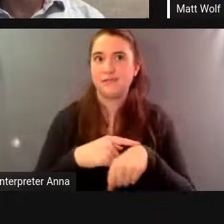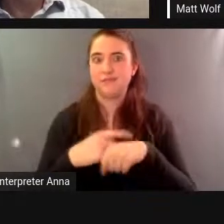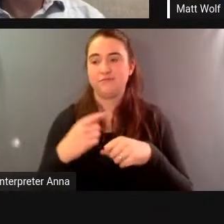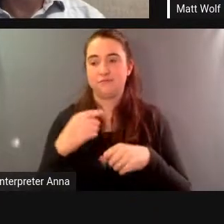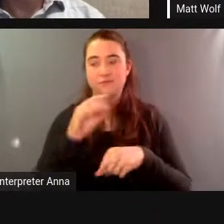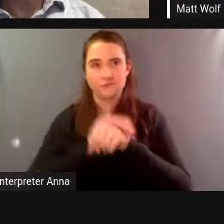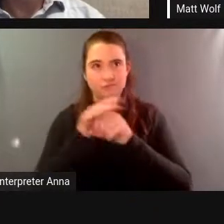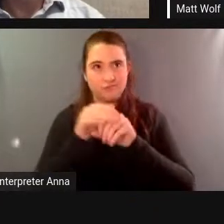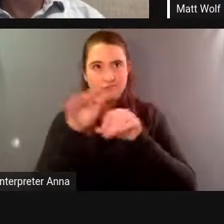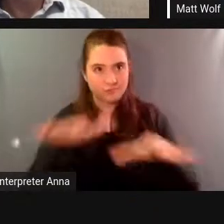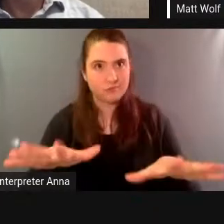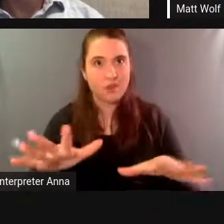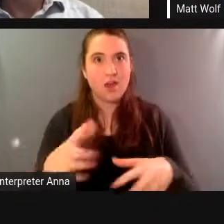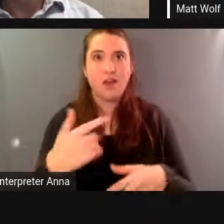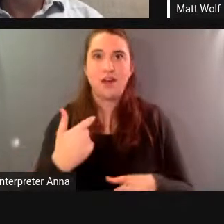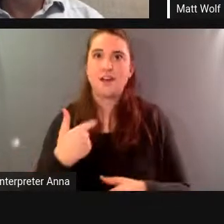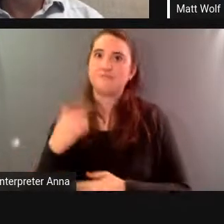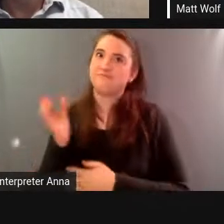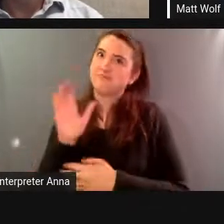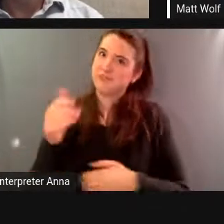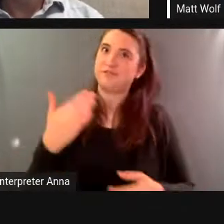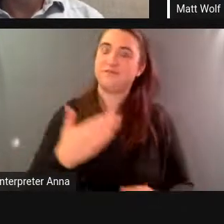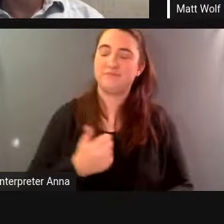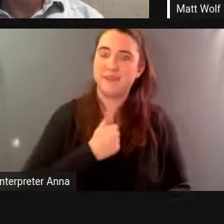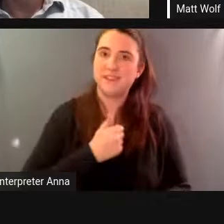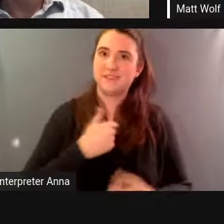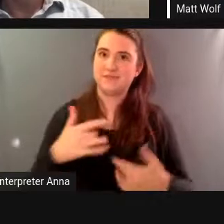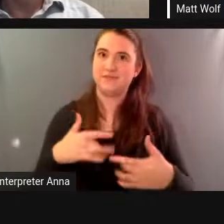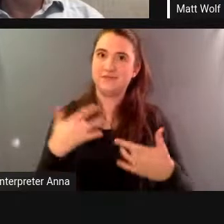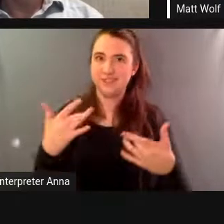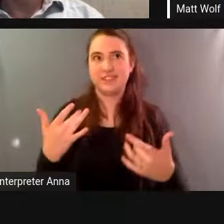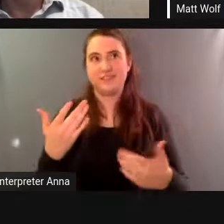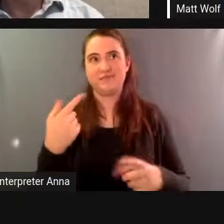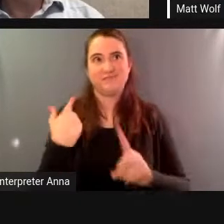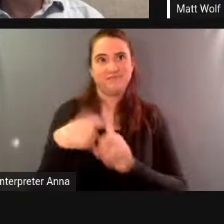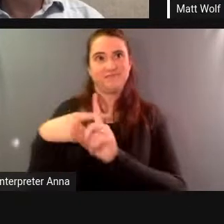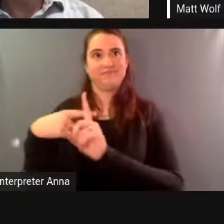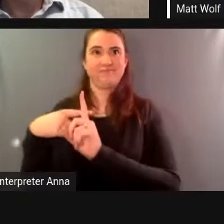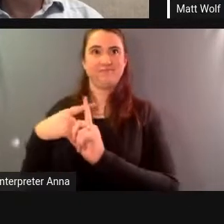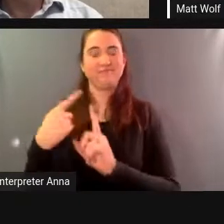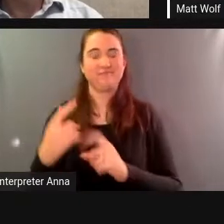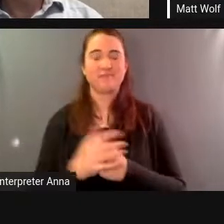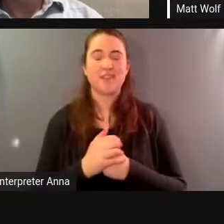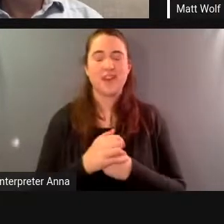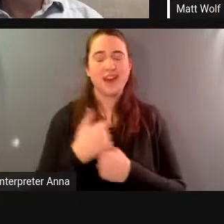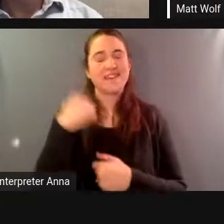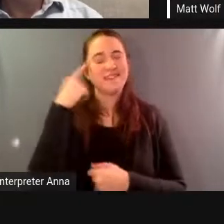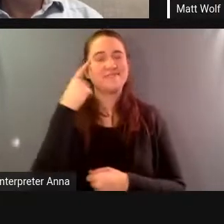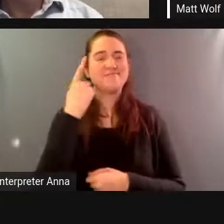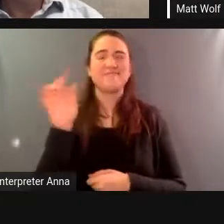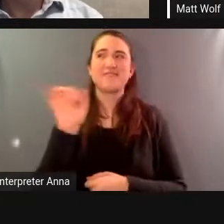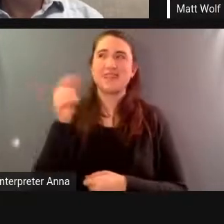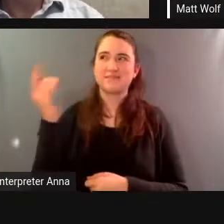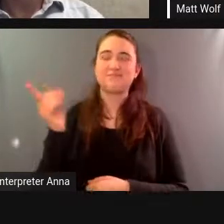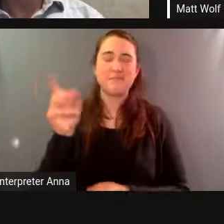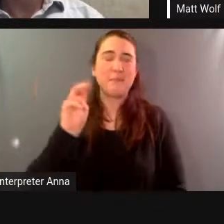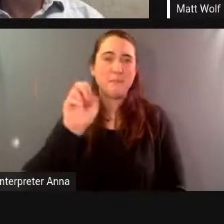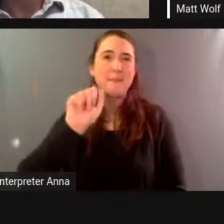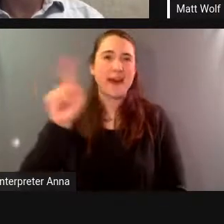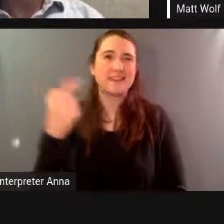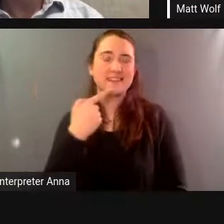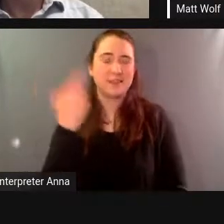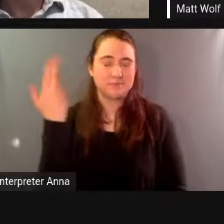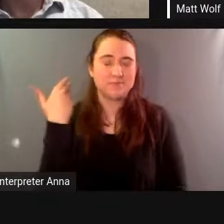optimistic uh i think you know as matt was saying i i think it's a great inflection point